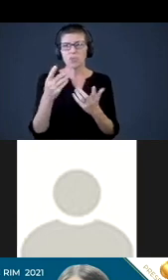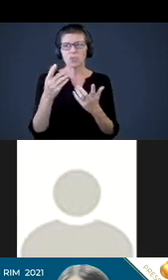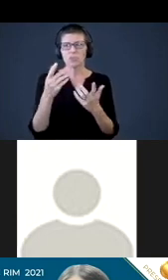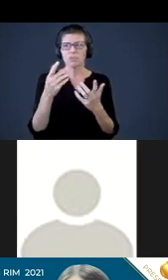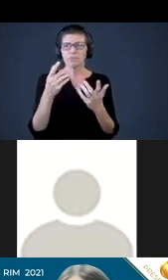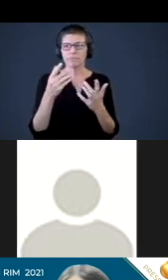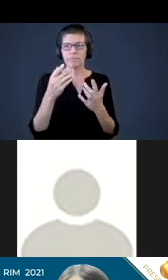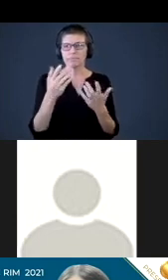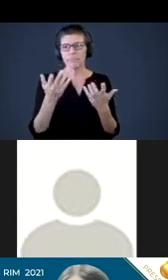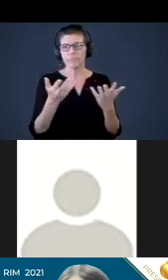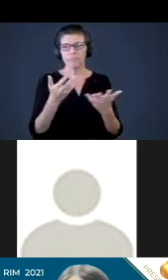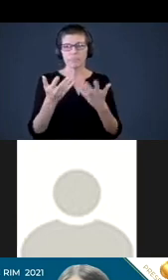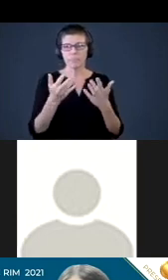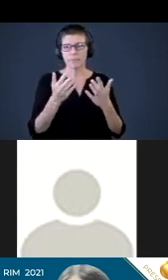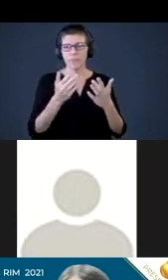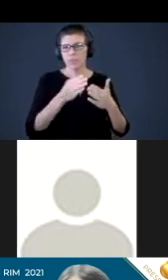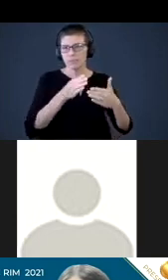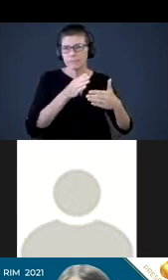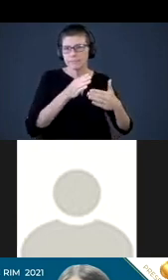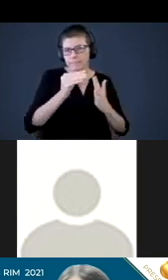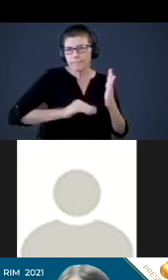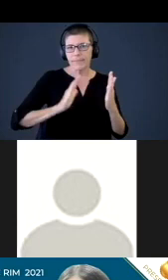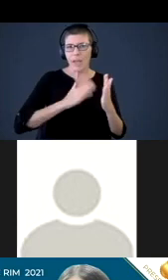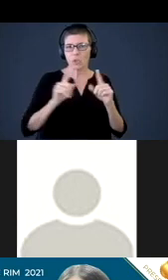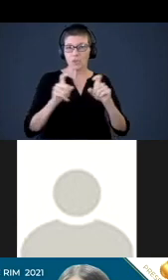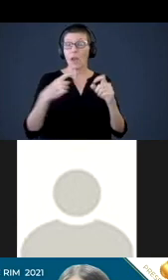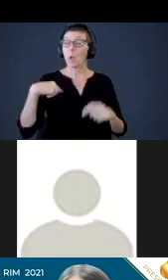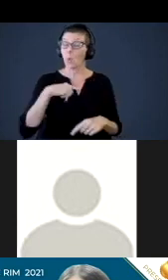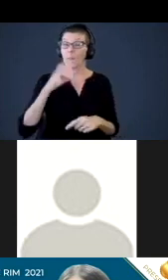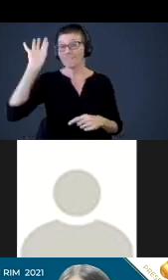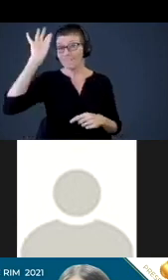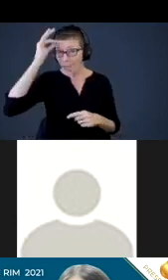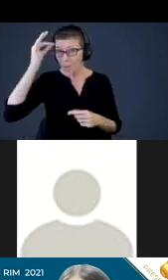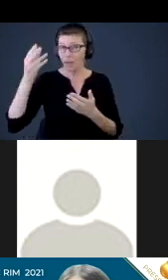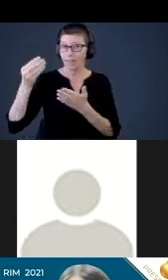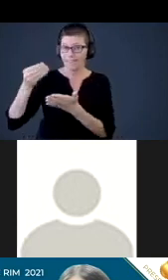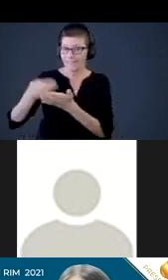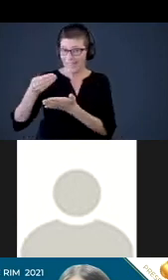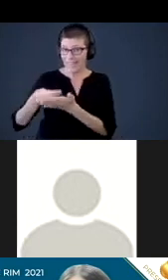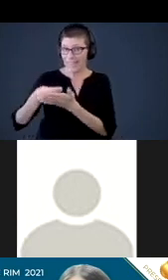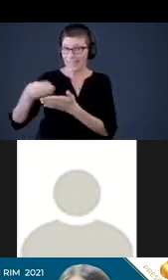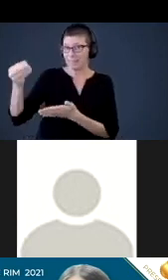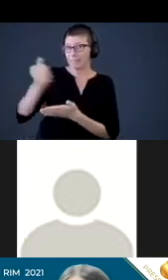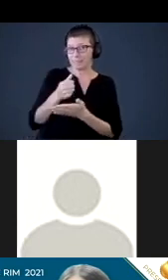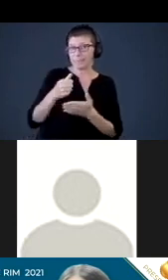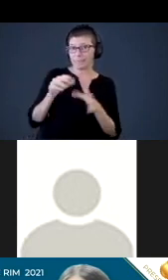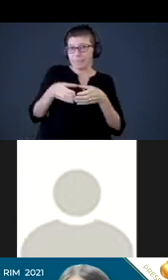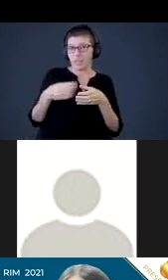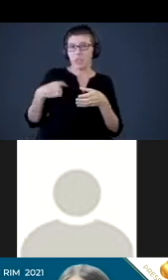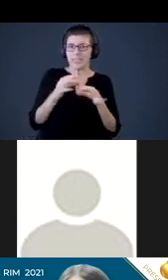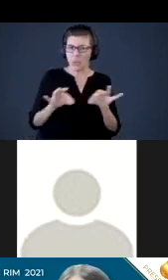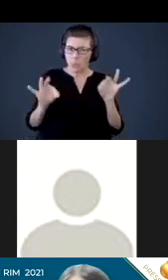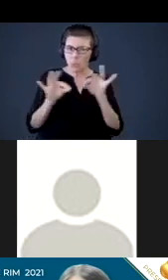our survey. Again, we are a federal funded entity, so it's important for us to get